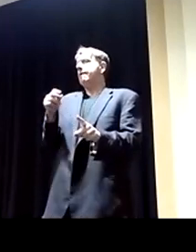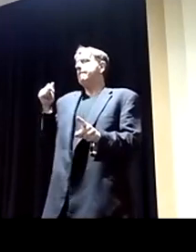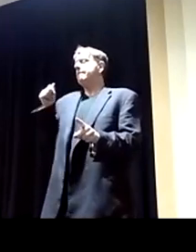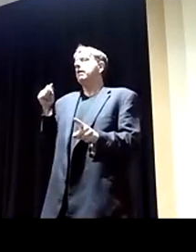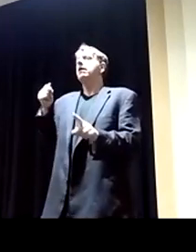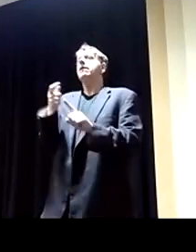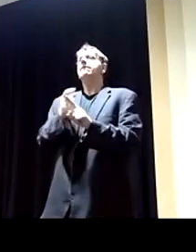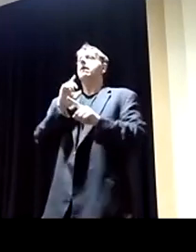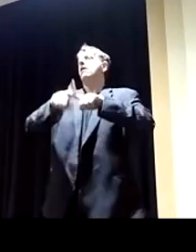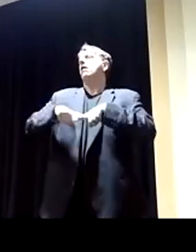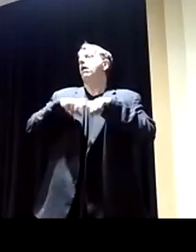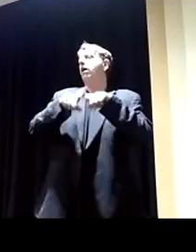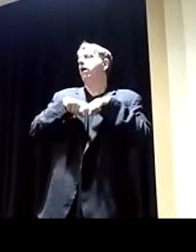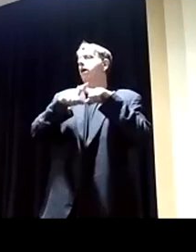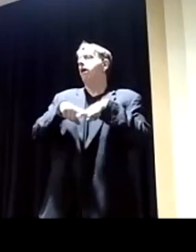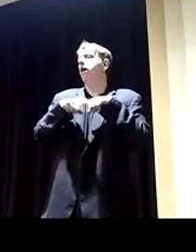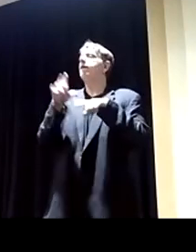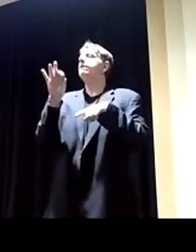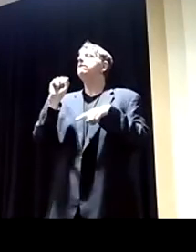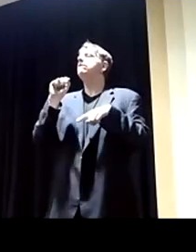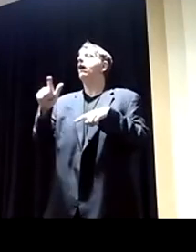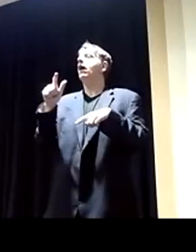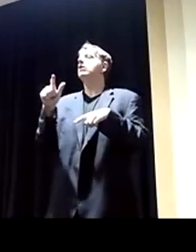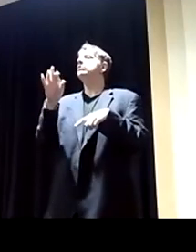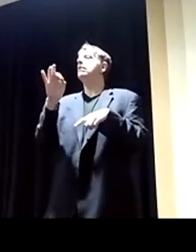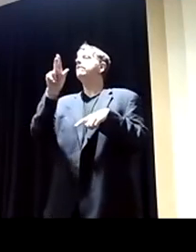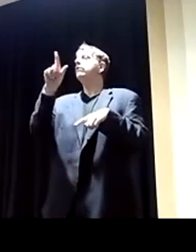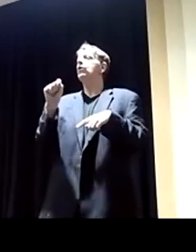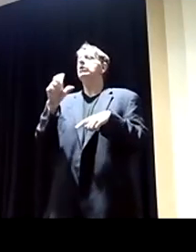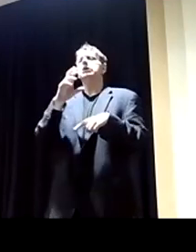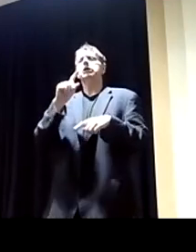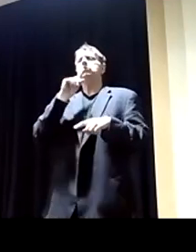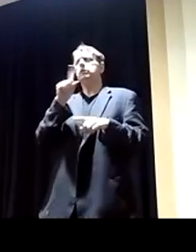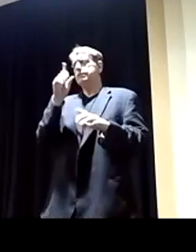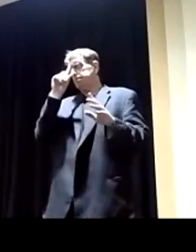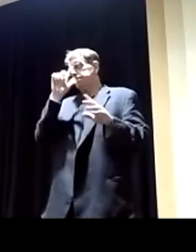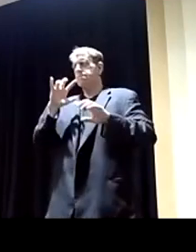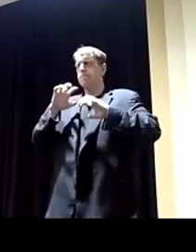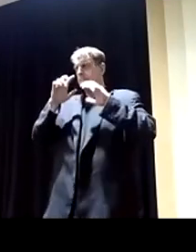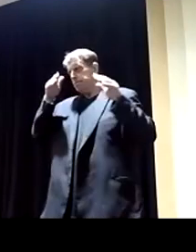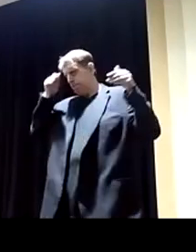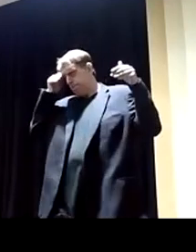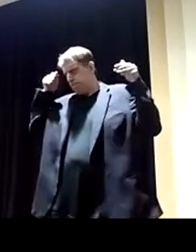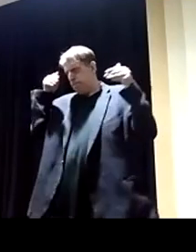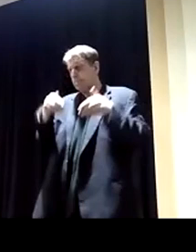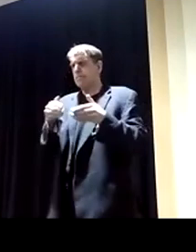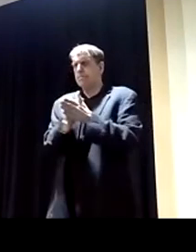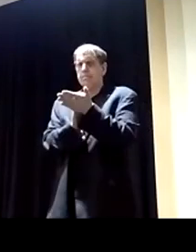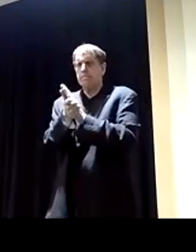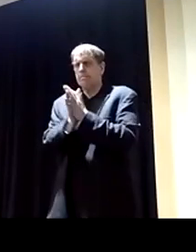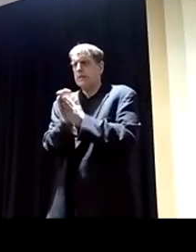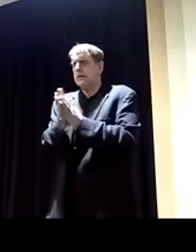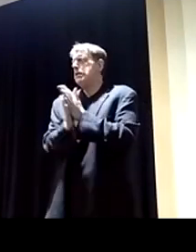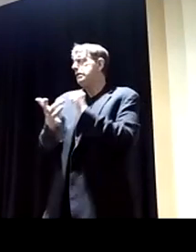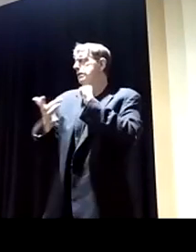our dependence on fossil fuels, and double down and invest on clean energy tech technologies, wind,